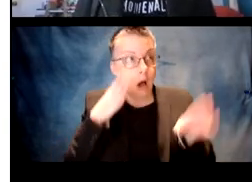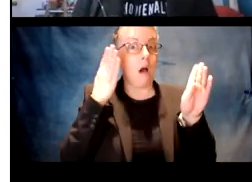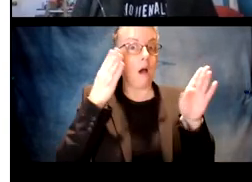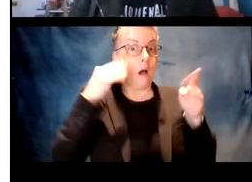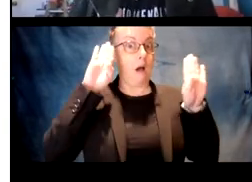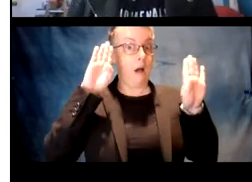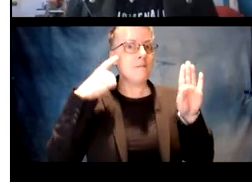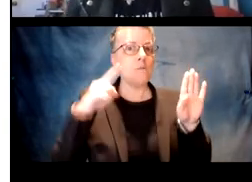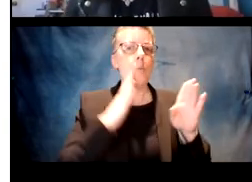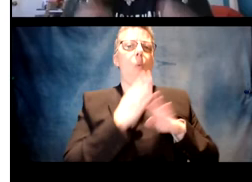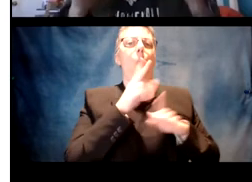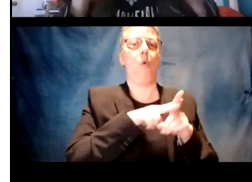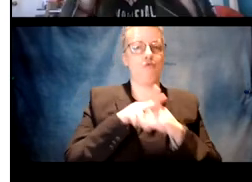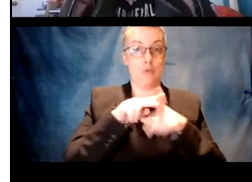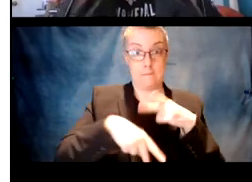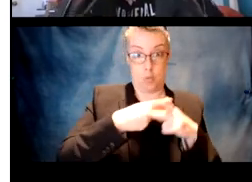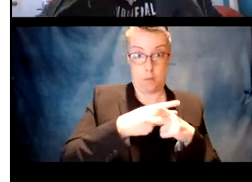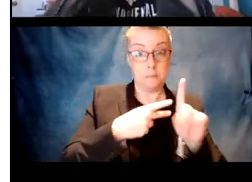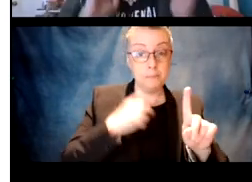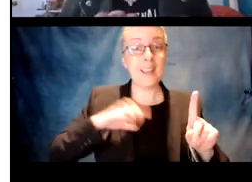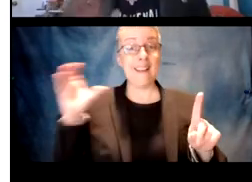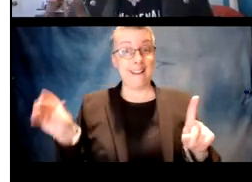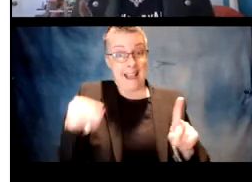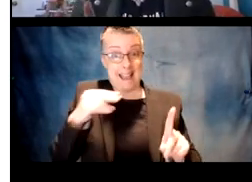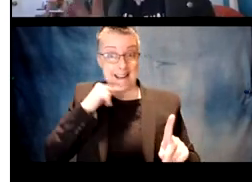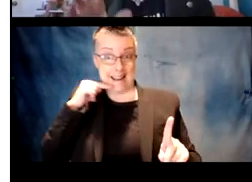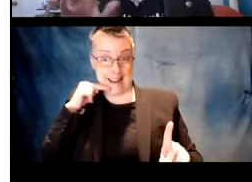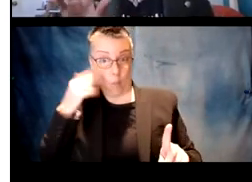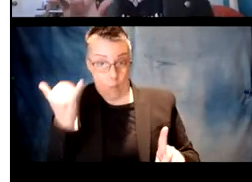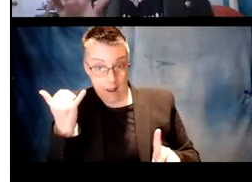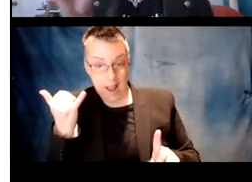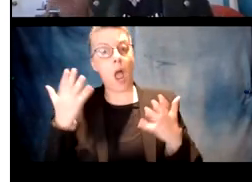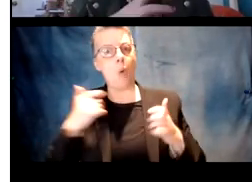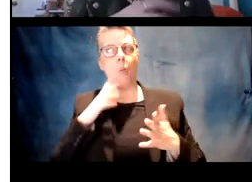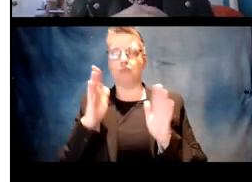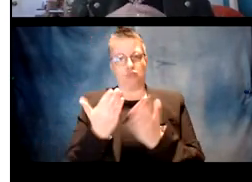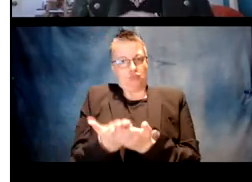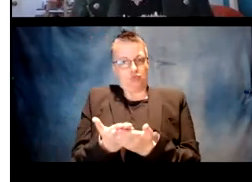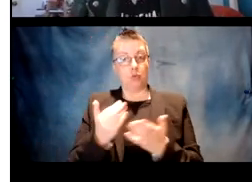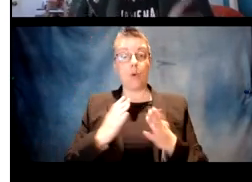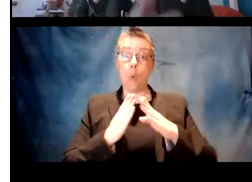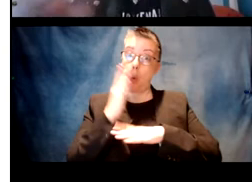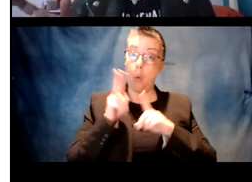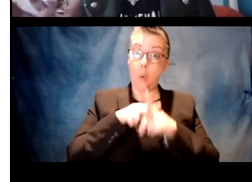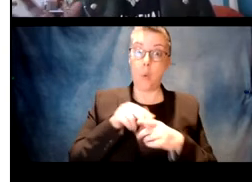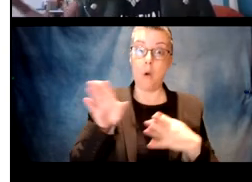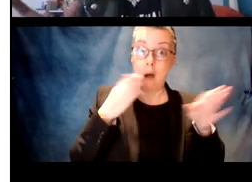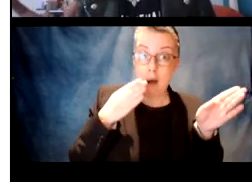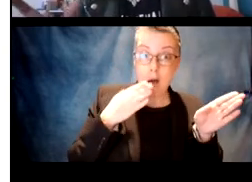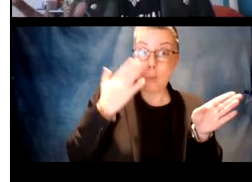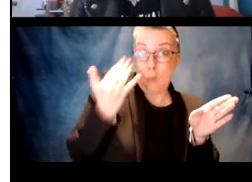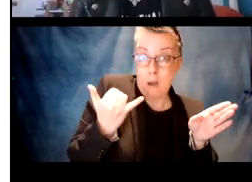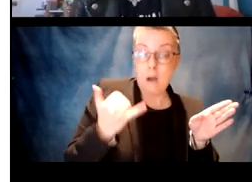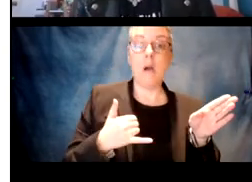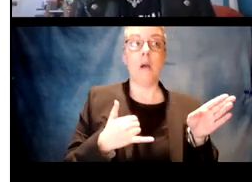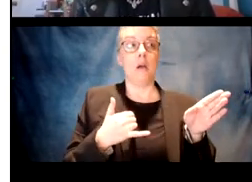And again, the addition of the nouns means that we are trying to get rid of the idea that the only reason why they